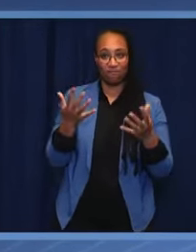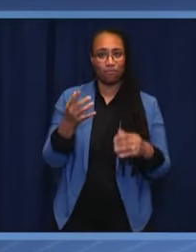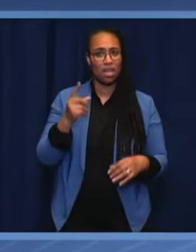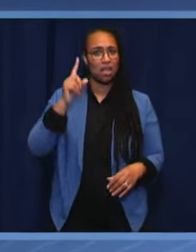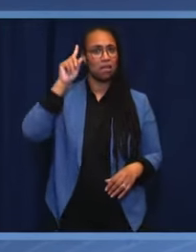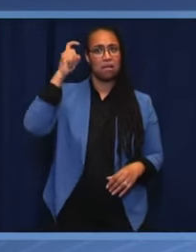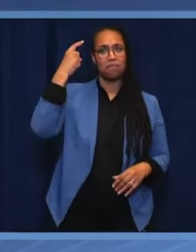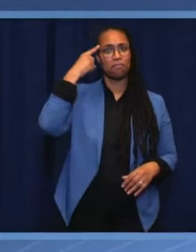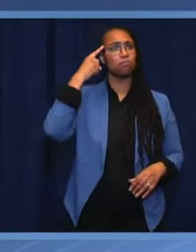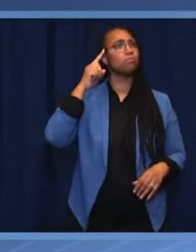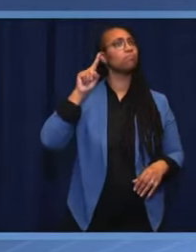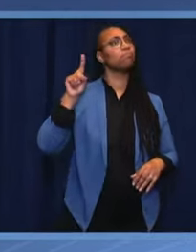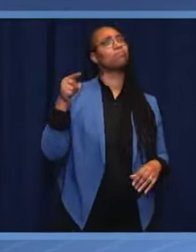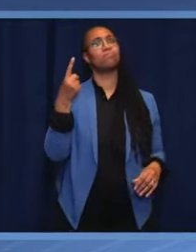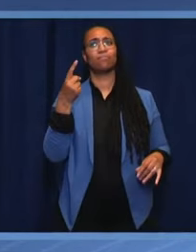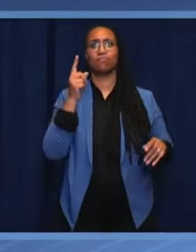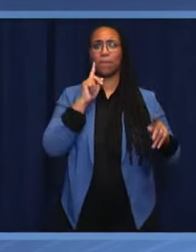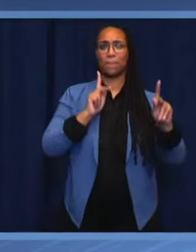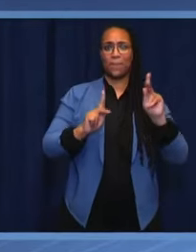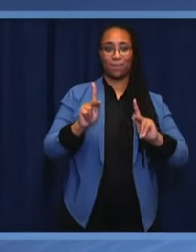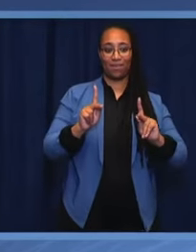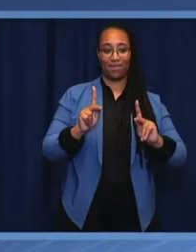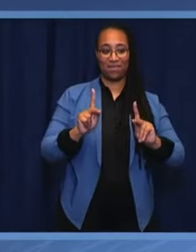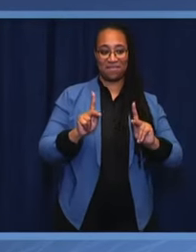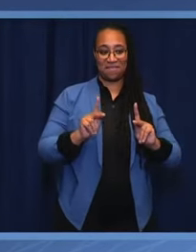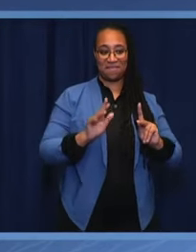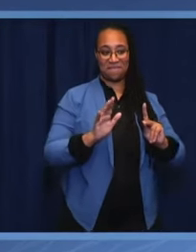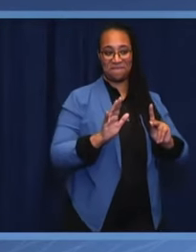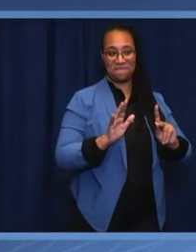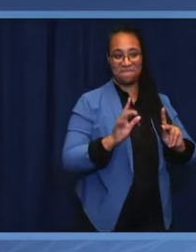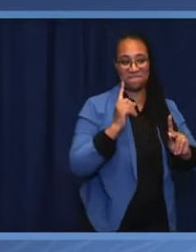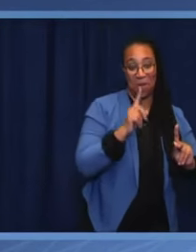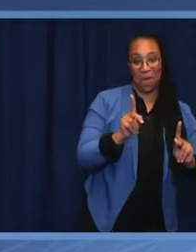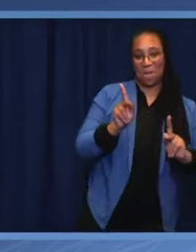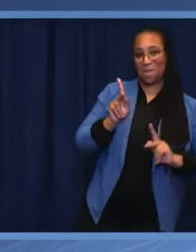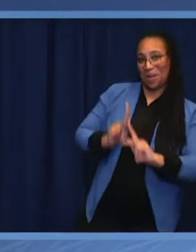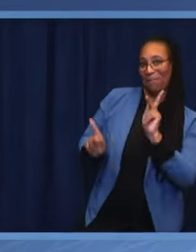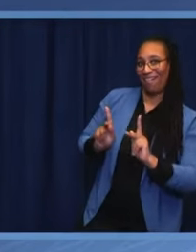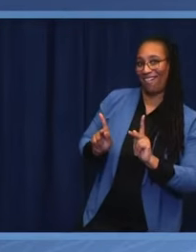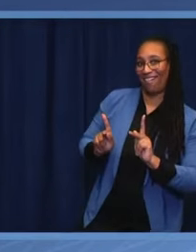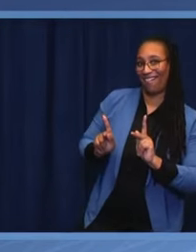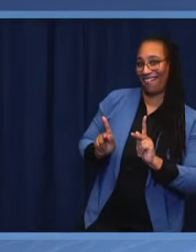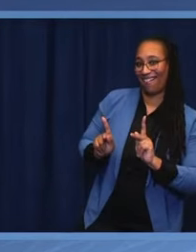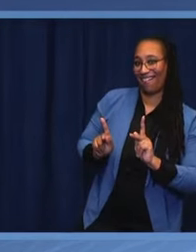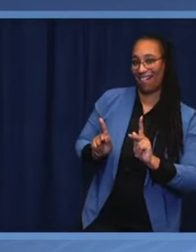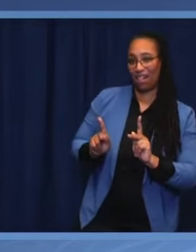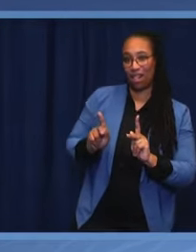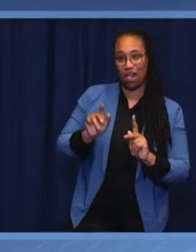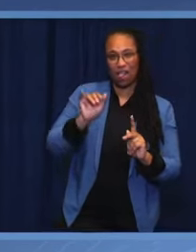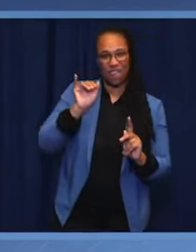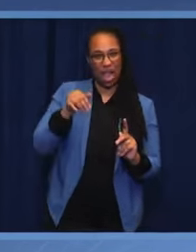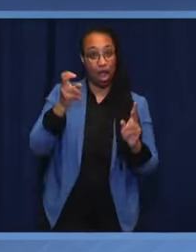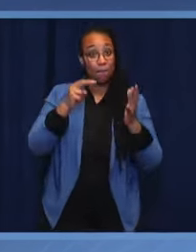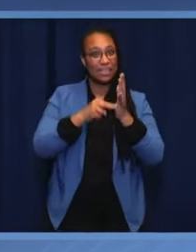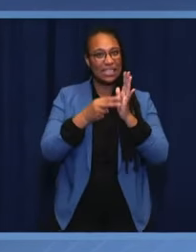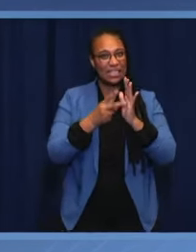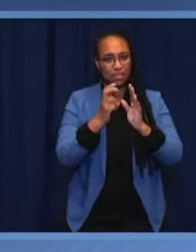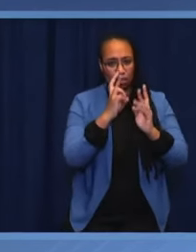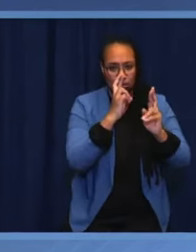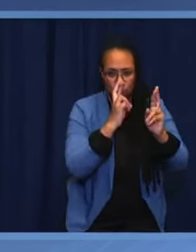Democracy is also respecting human rights, diversity, justice,